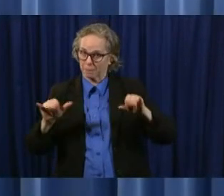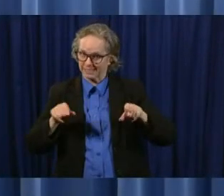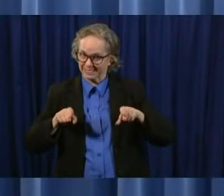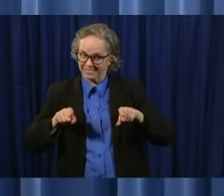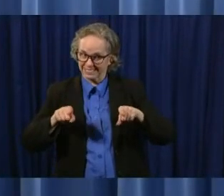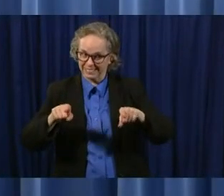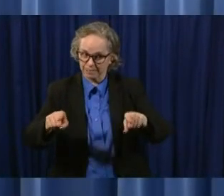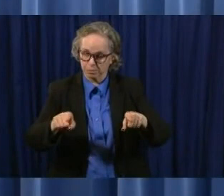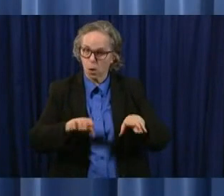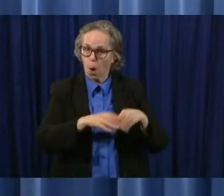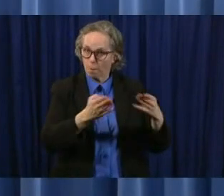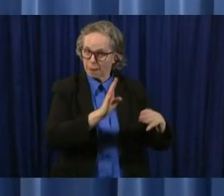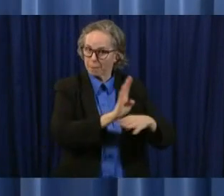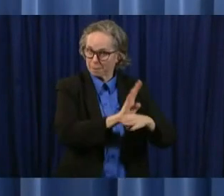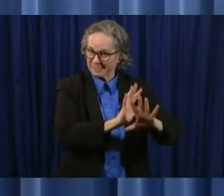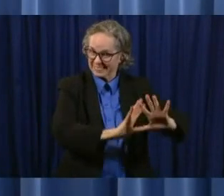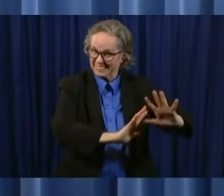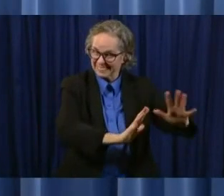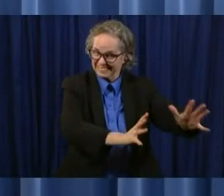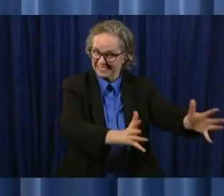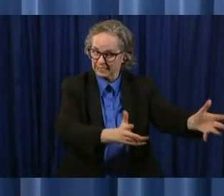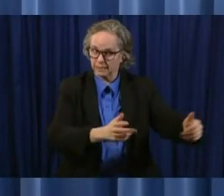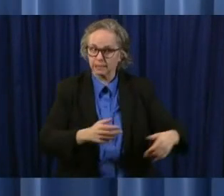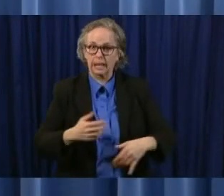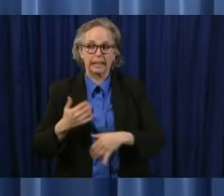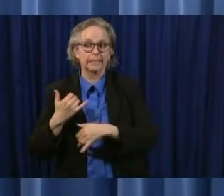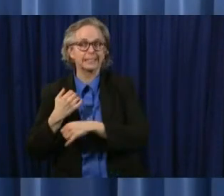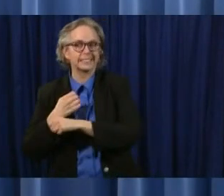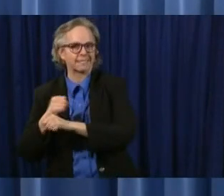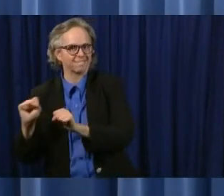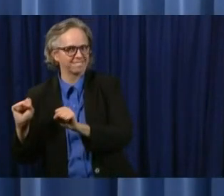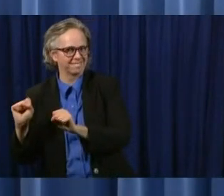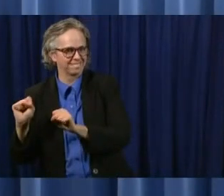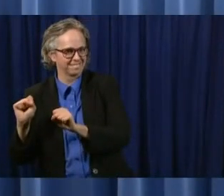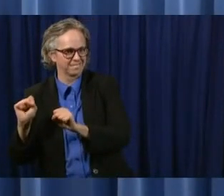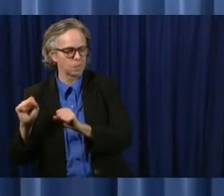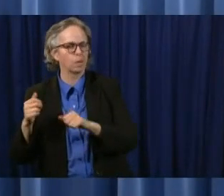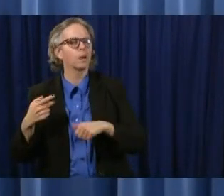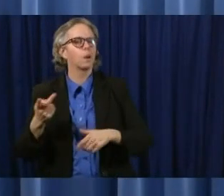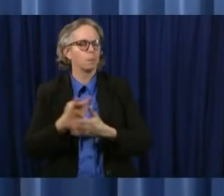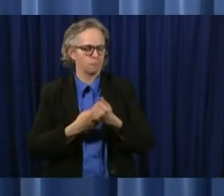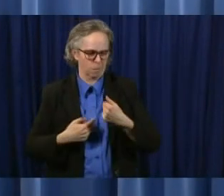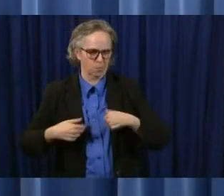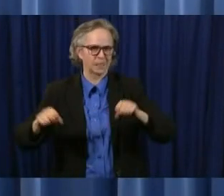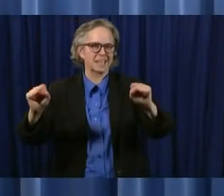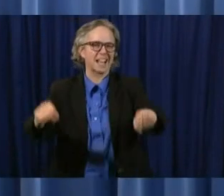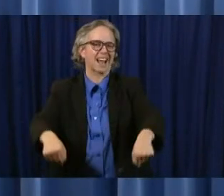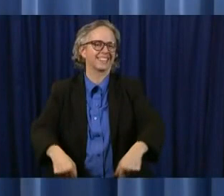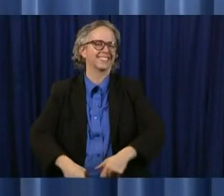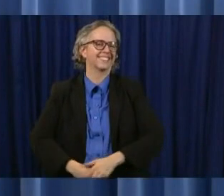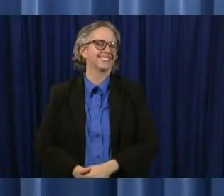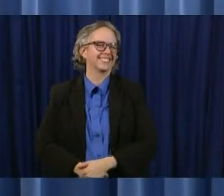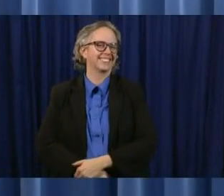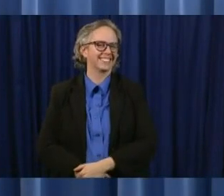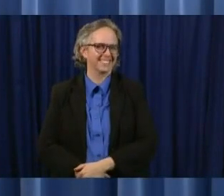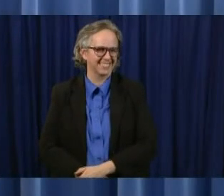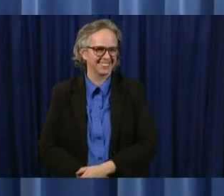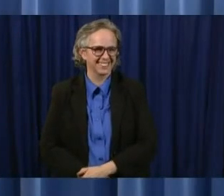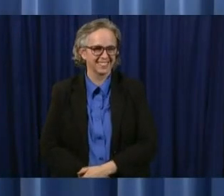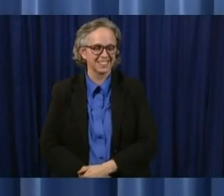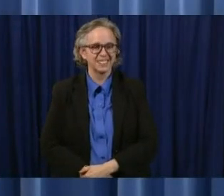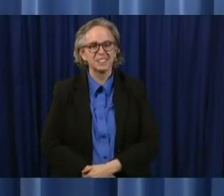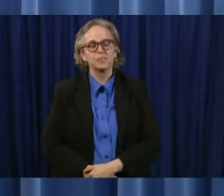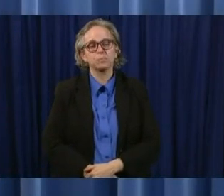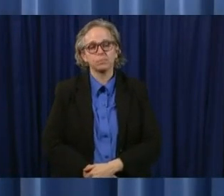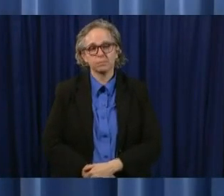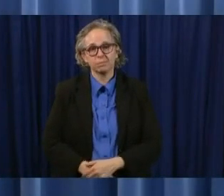back up and we can stay safe at the same time i want to talk for a moment uh about a